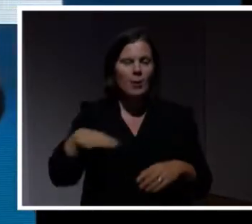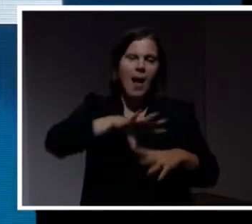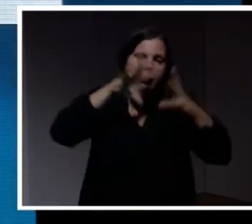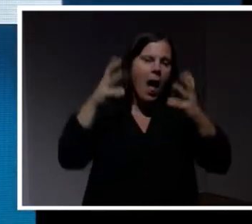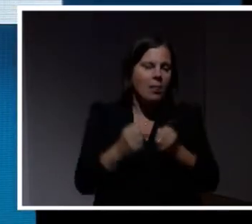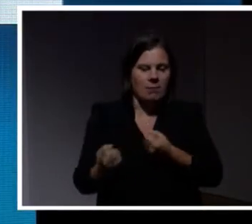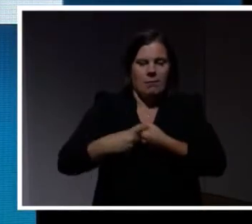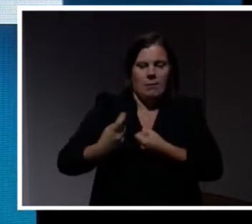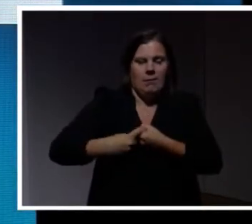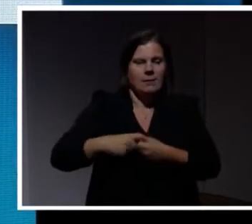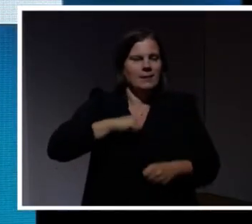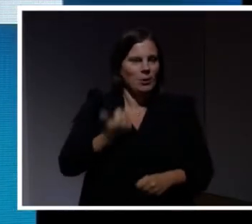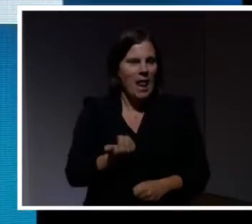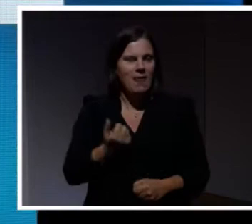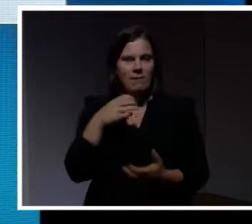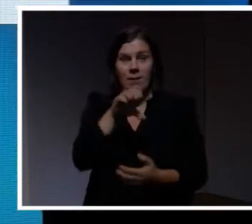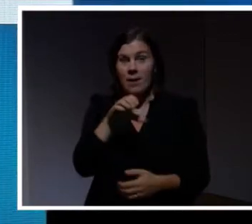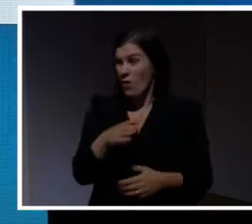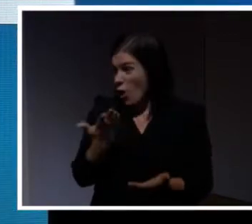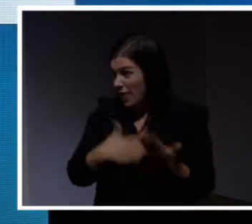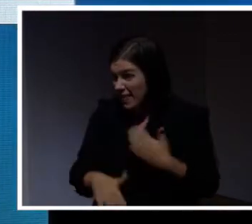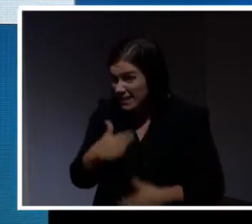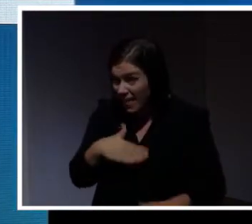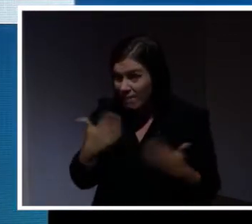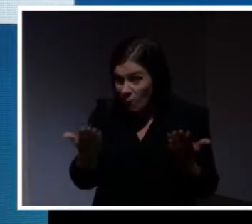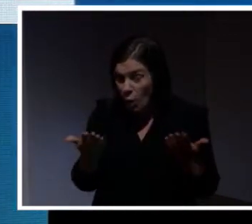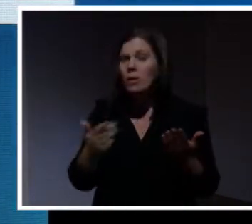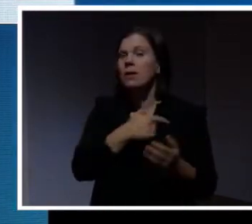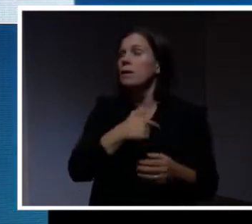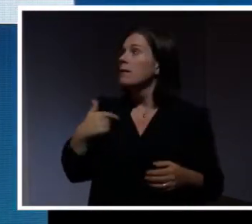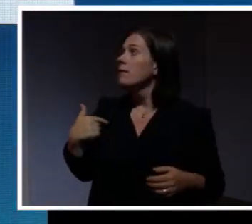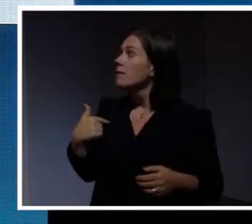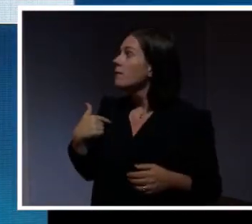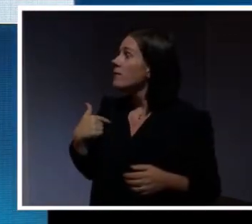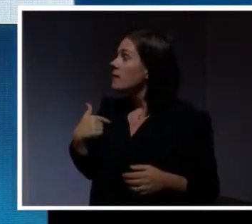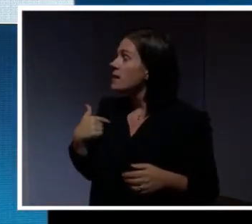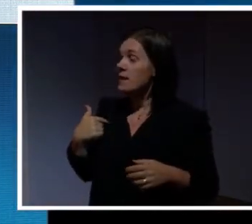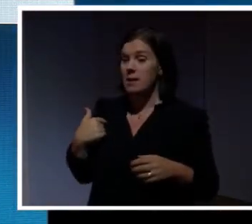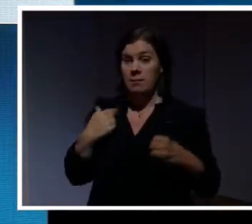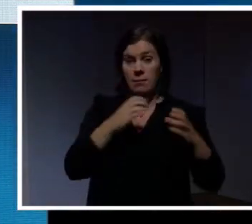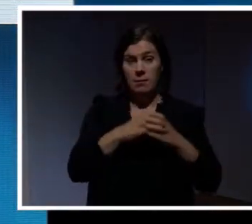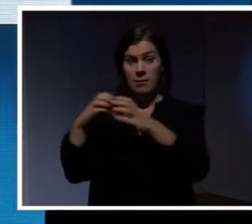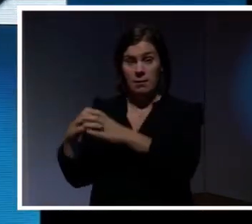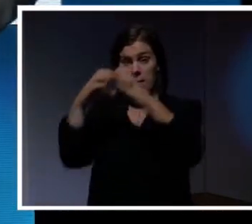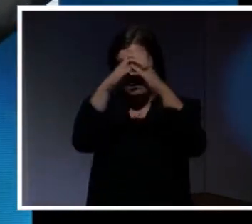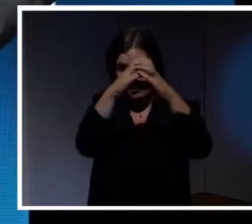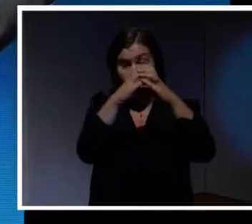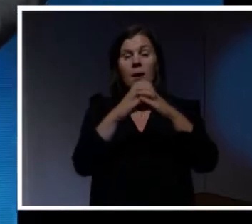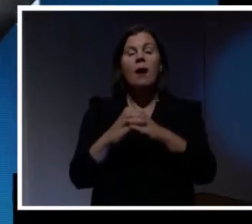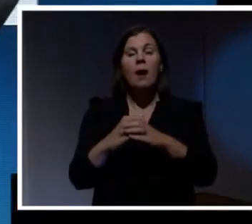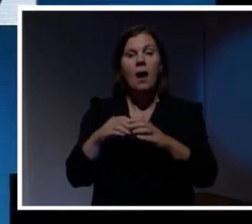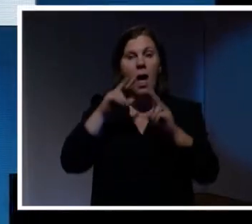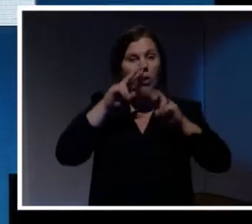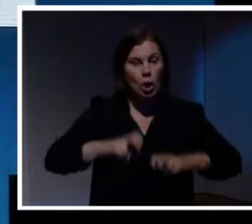about themselves. What's interesting here is that we can reduce, or this algorithm, the principle component